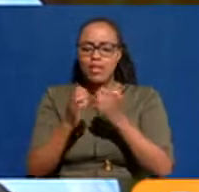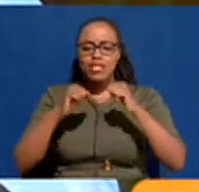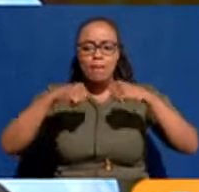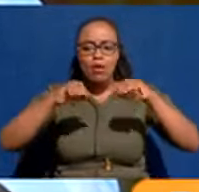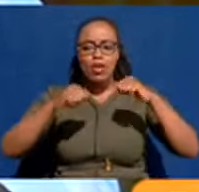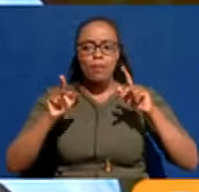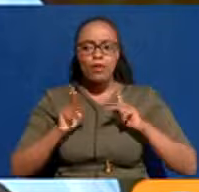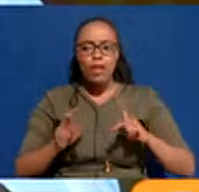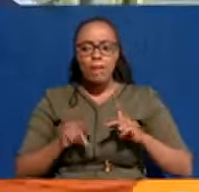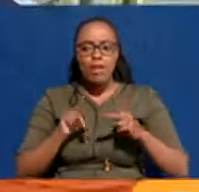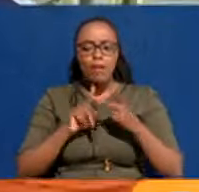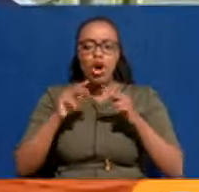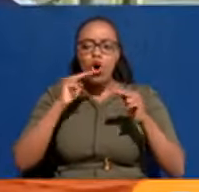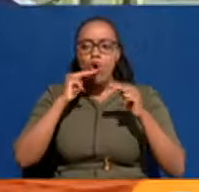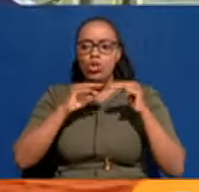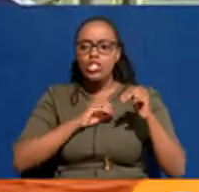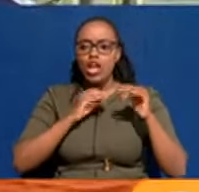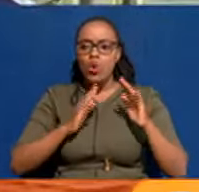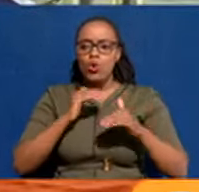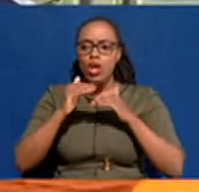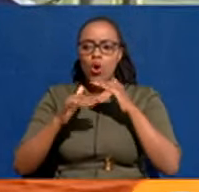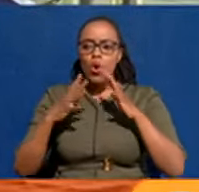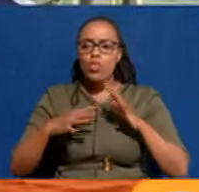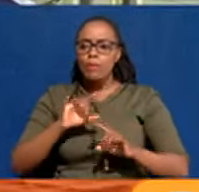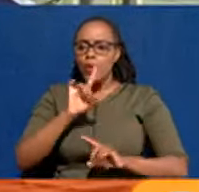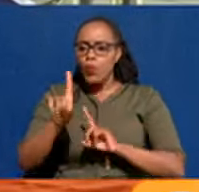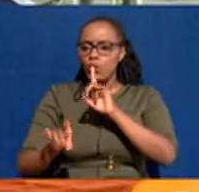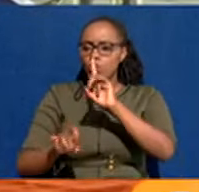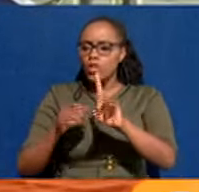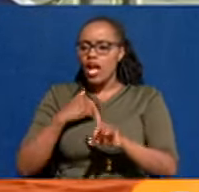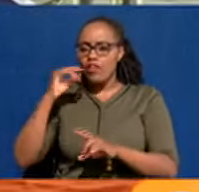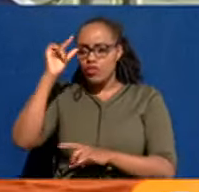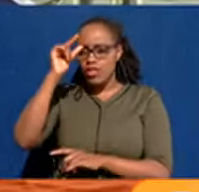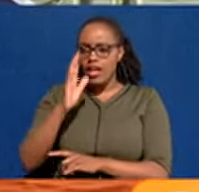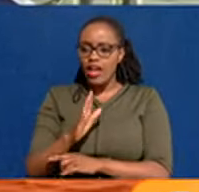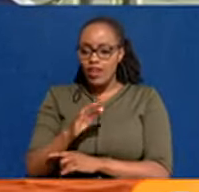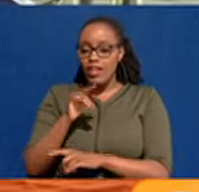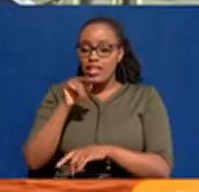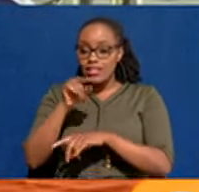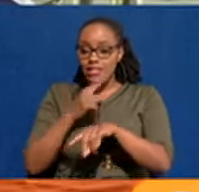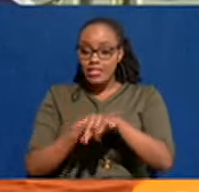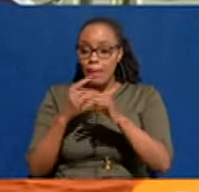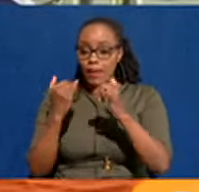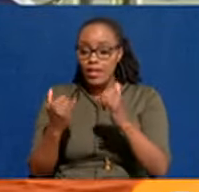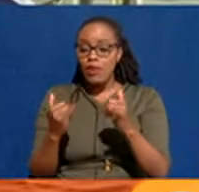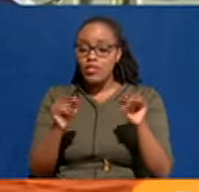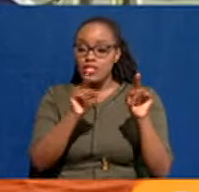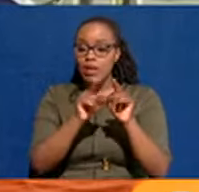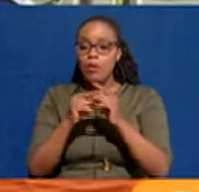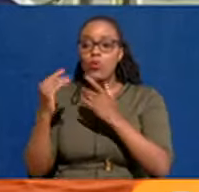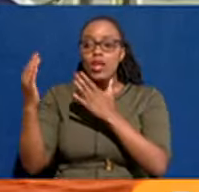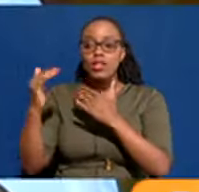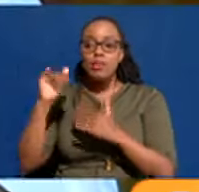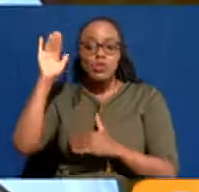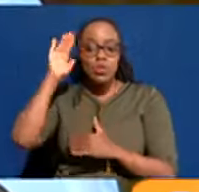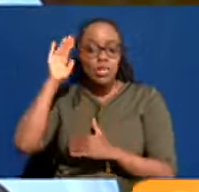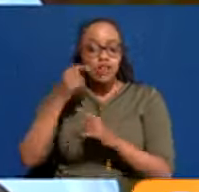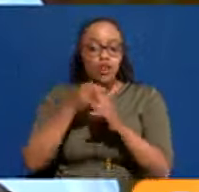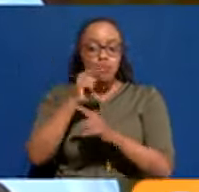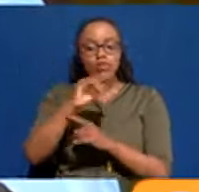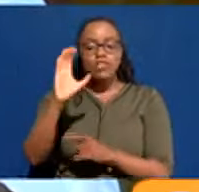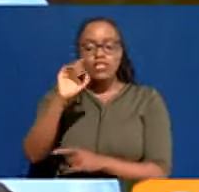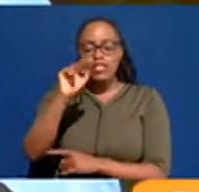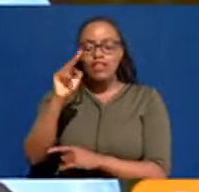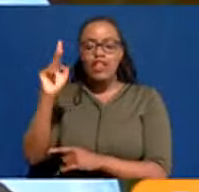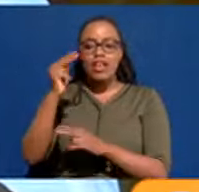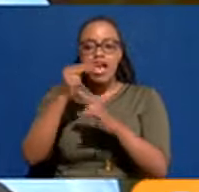riders, hotel owners, everyone who has questions to pose to the governor. This is their moment. And we're also expecting to hear from you at Trevor Mbidjat, Citizen